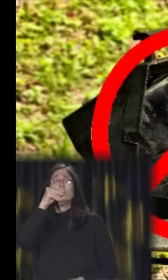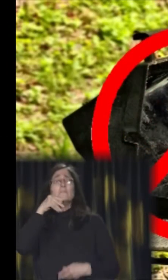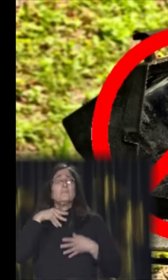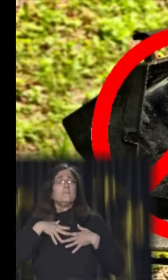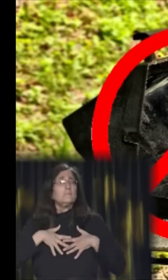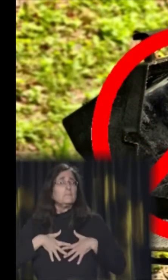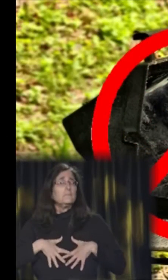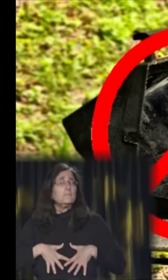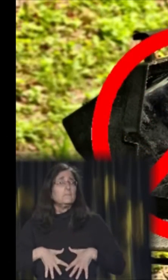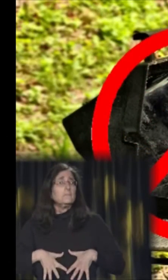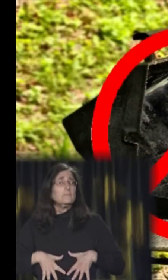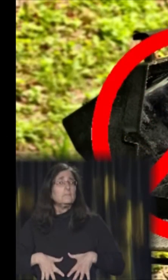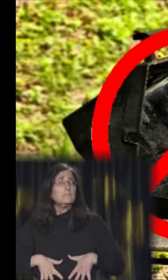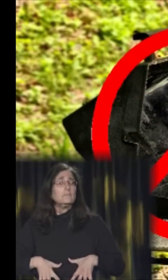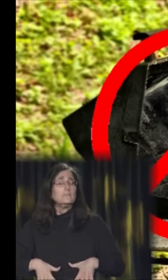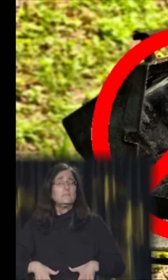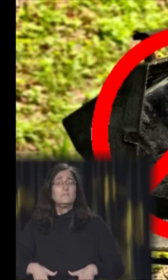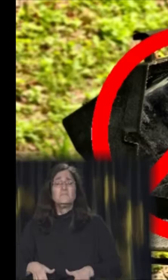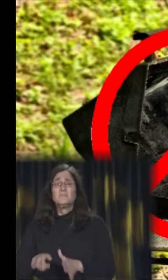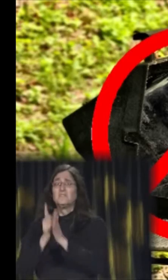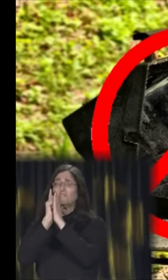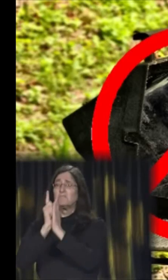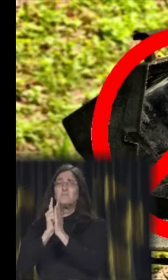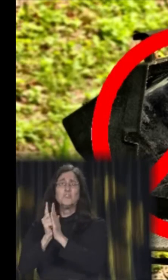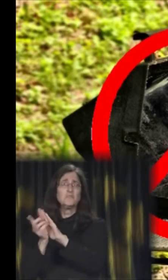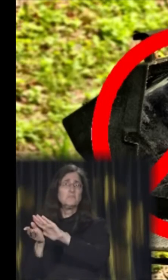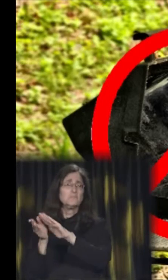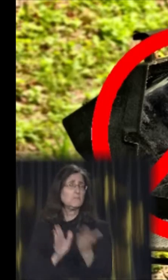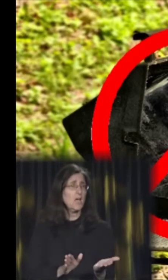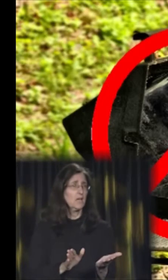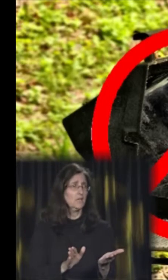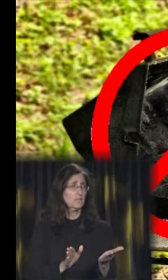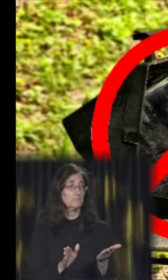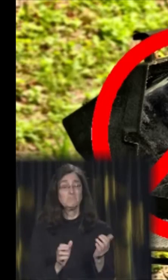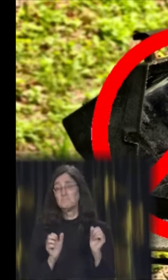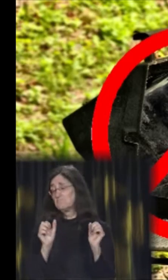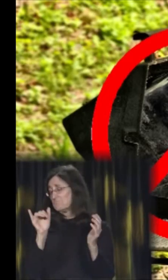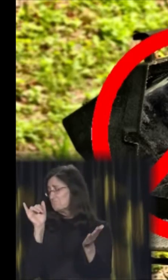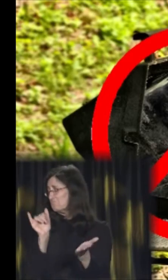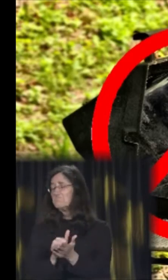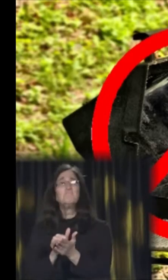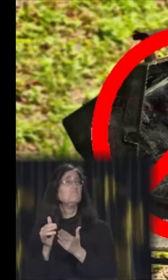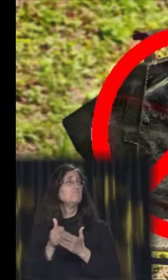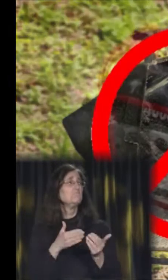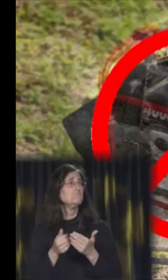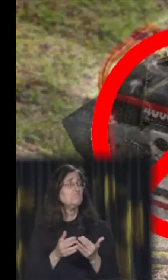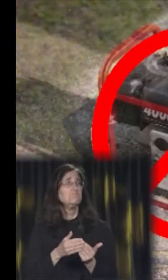So never burn charcoal or use gasoline or kerosene-powered equipment indoors.